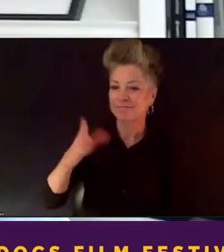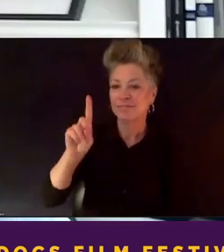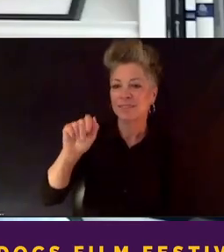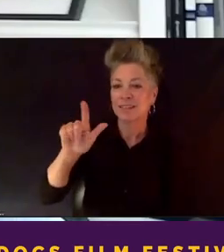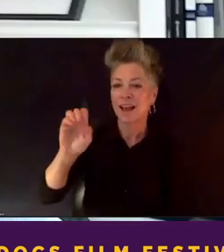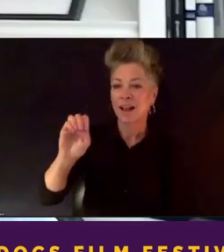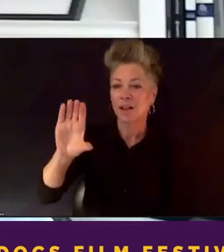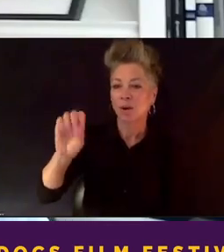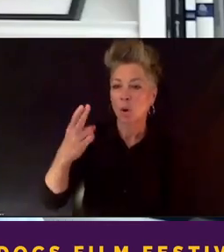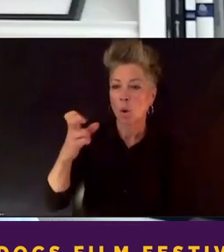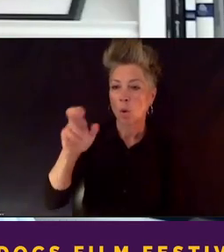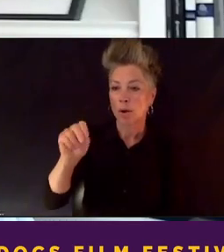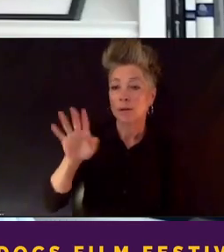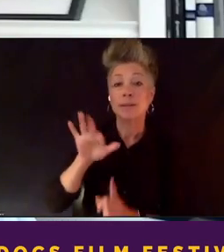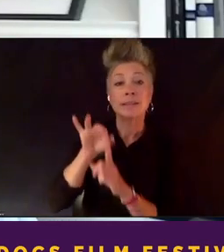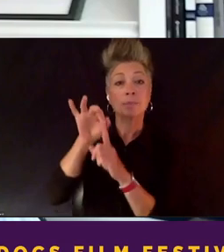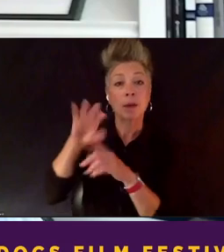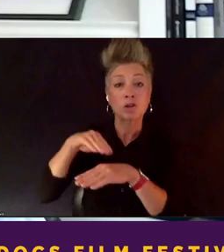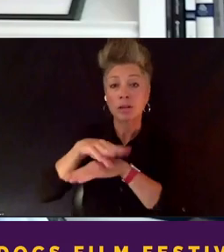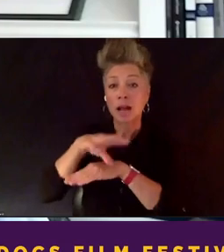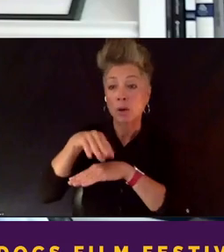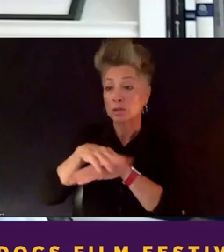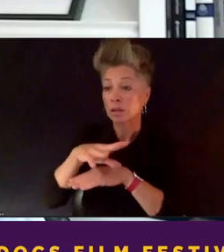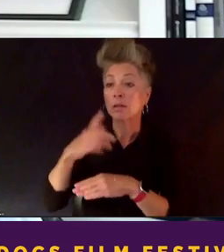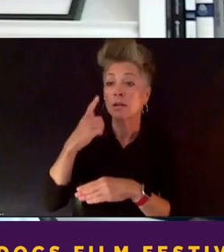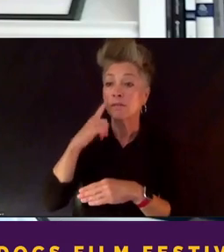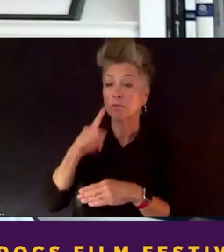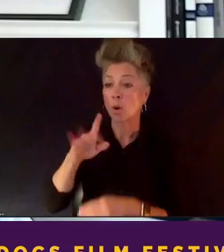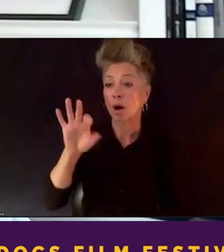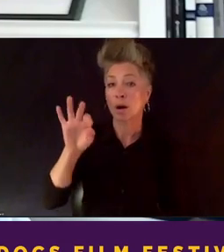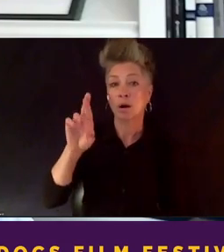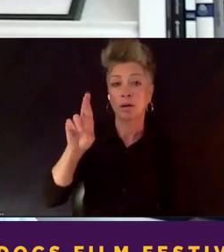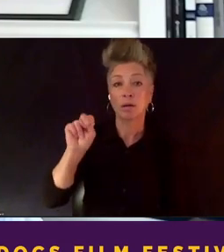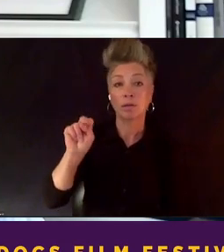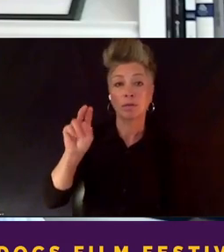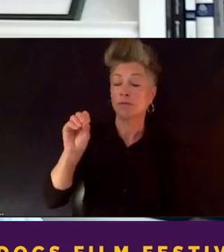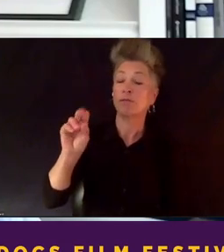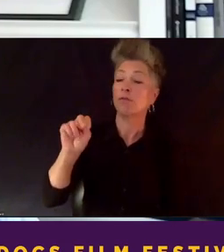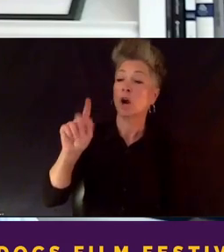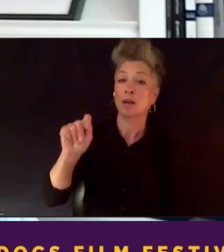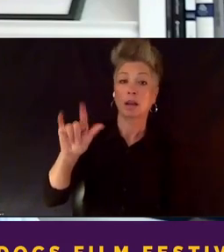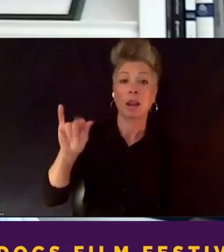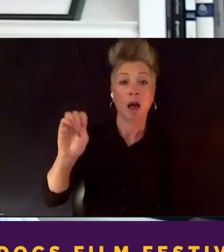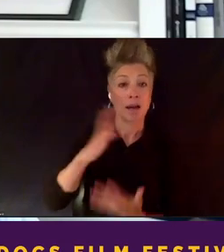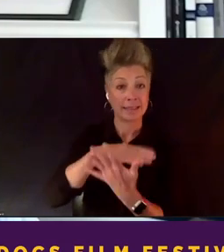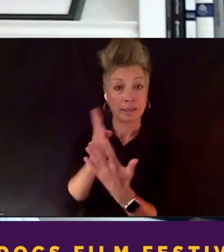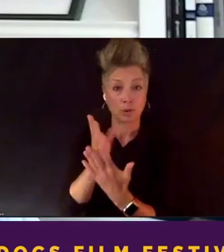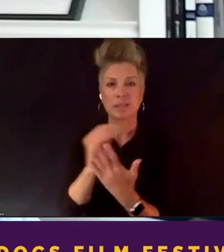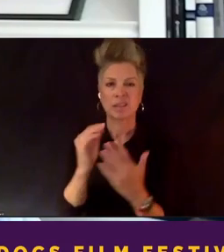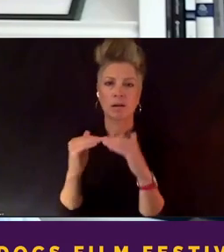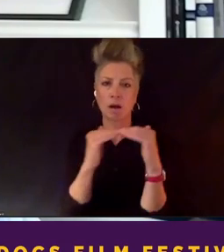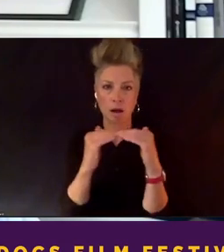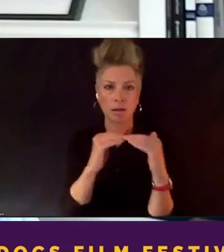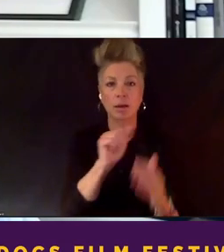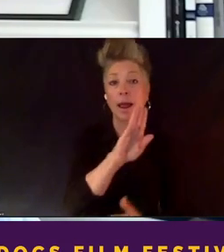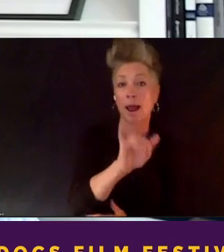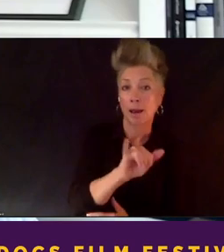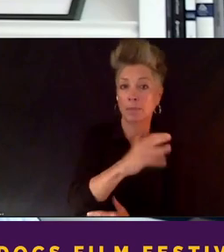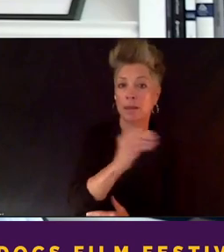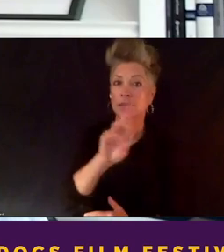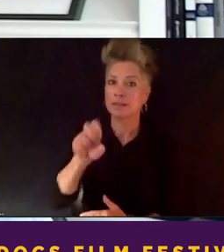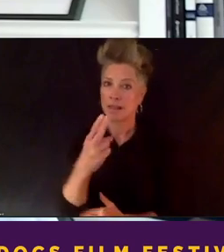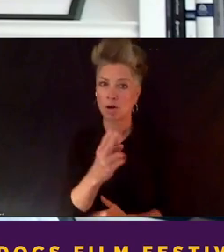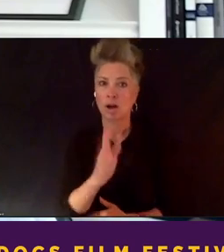Dale Cohen. I'm the special counsel for the Frontline series, and a colleague of Abby and Sarah. I also